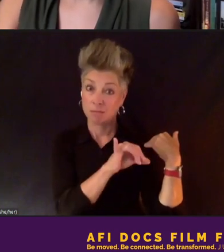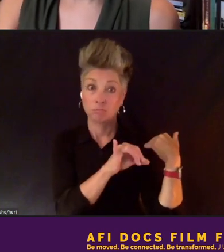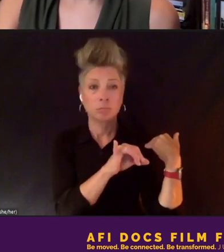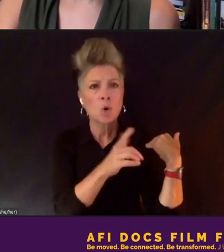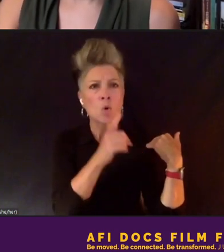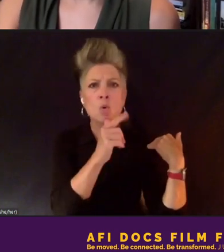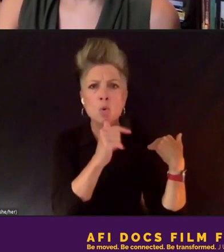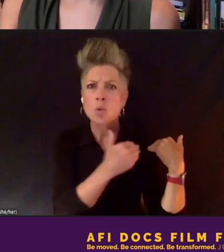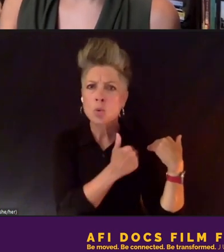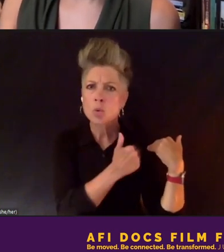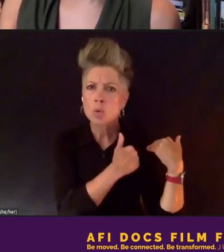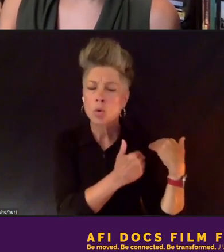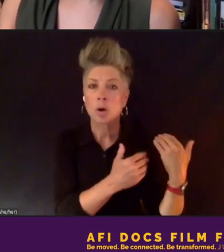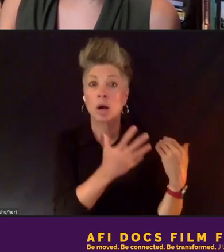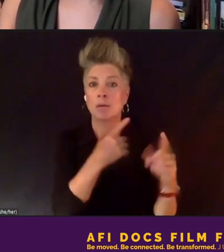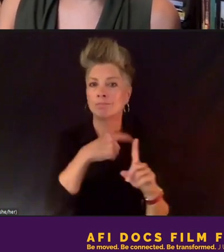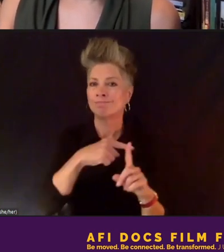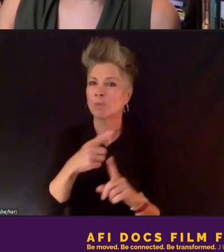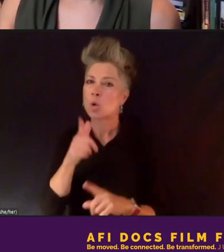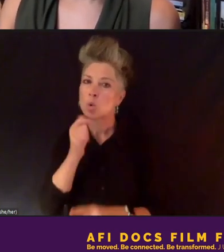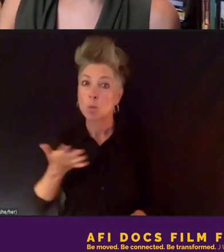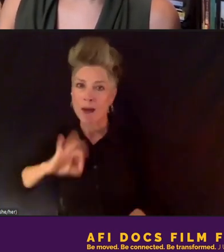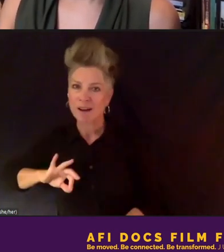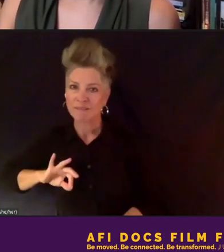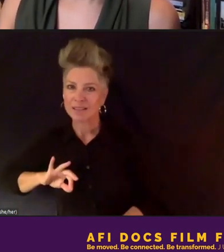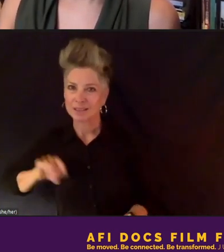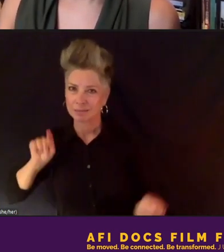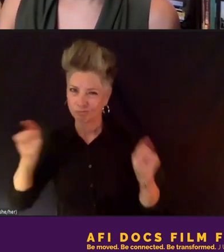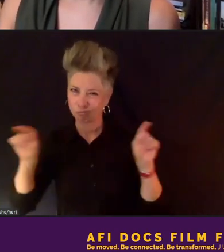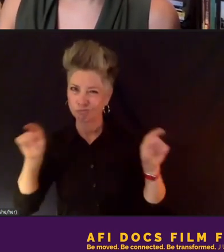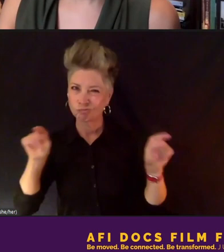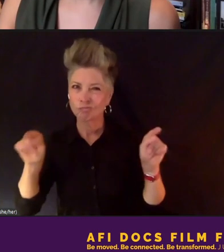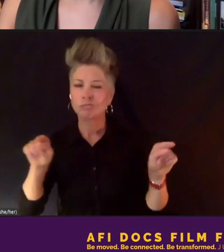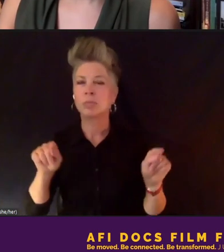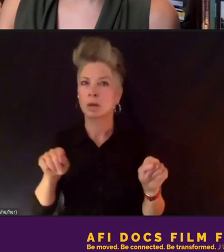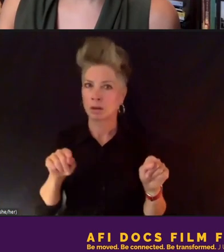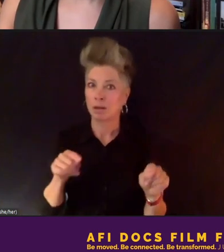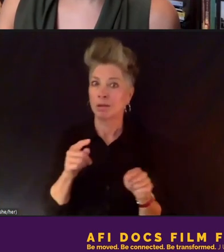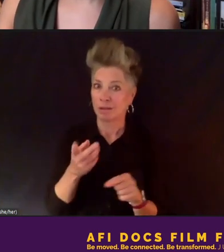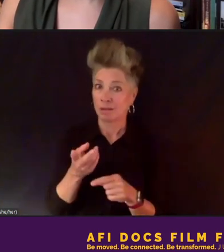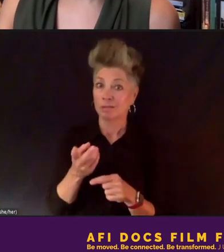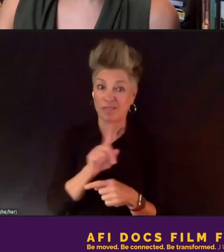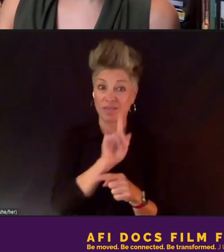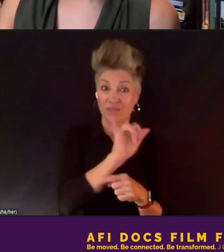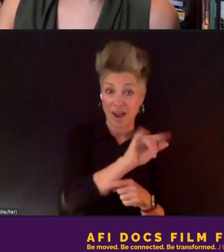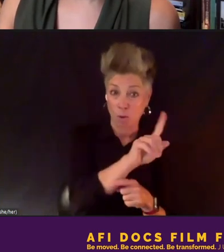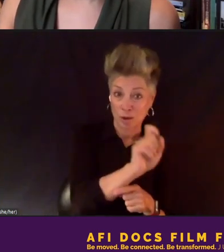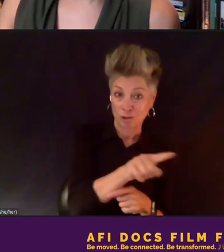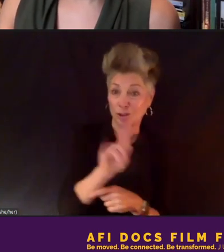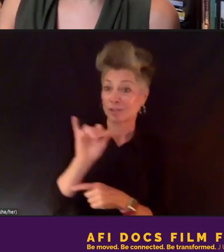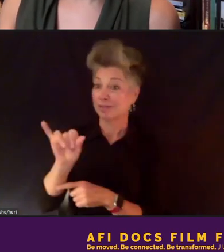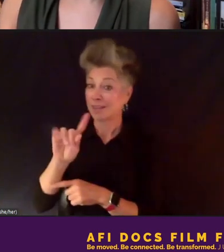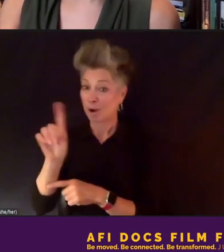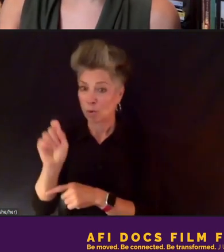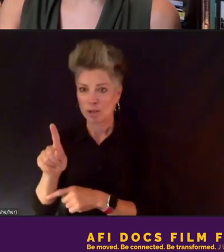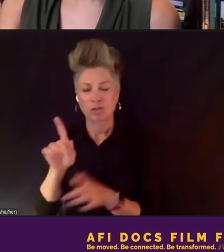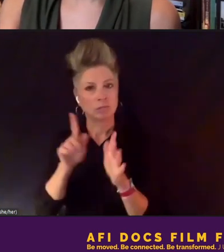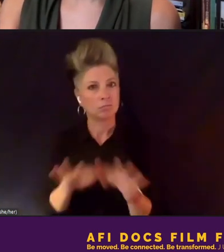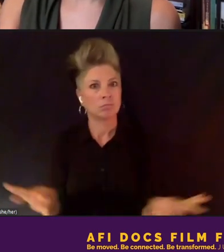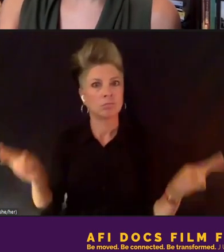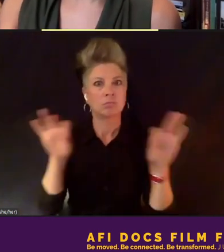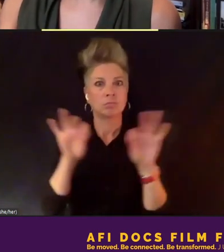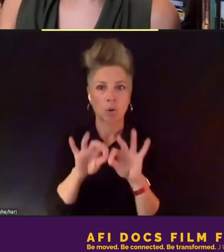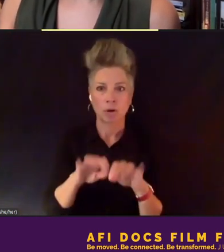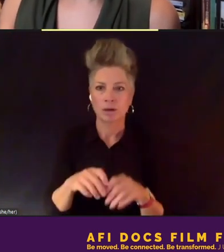responsible and who benefits are kind of the two big questions that we're all seeking to uncover. I would love to roll the clip because